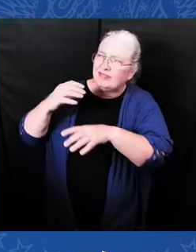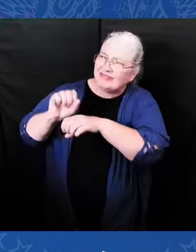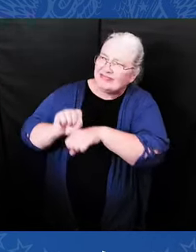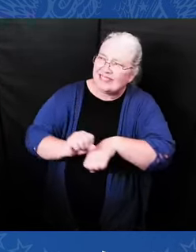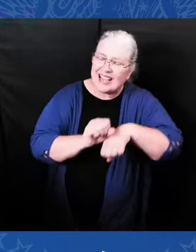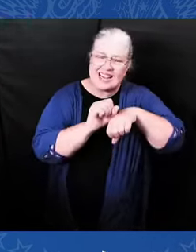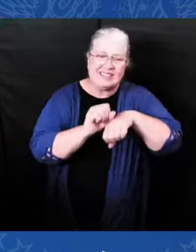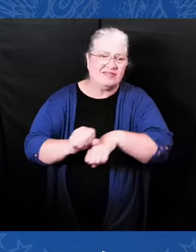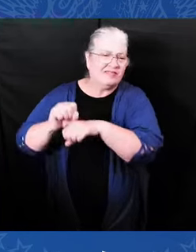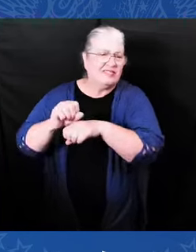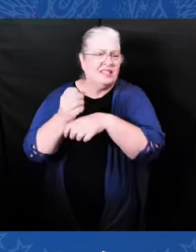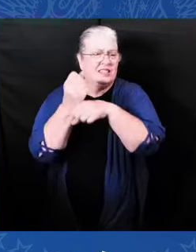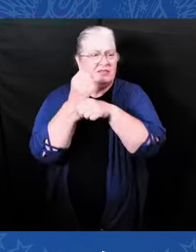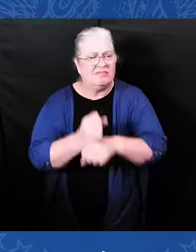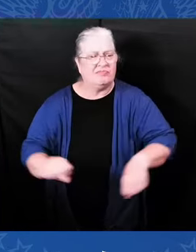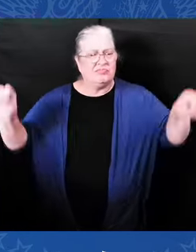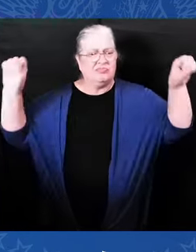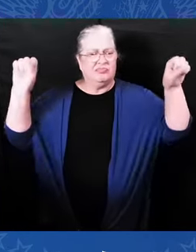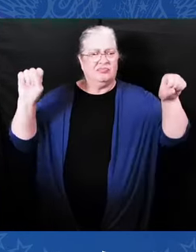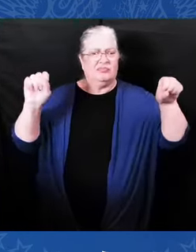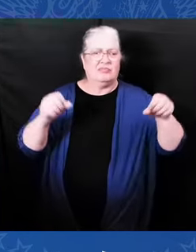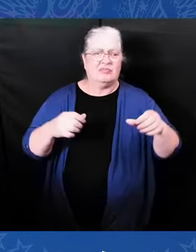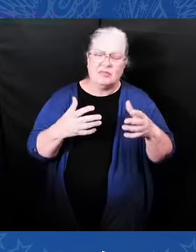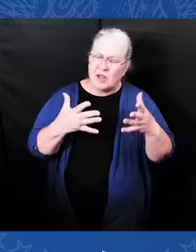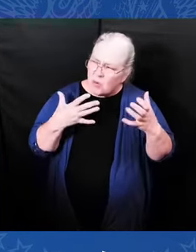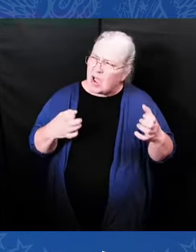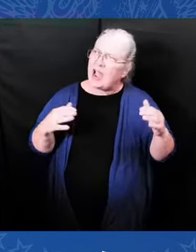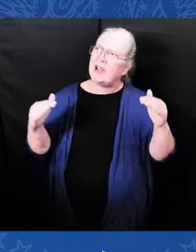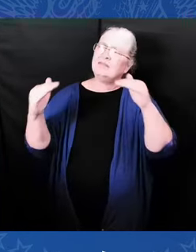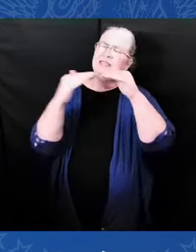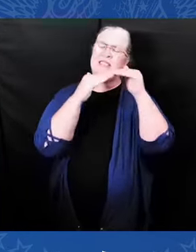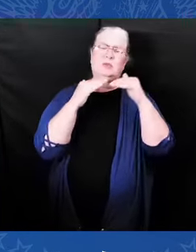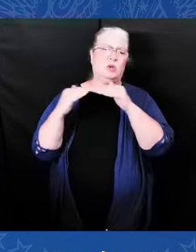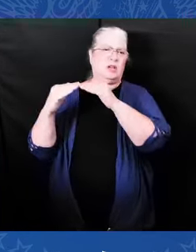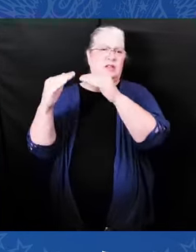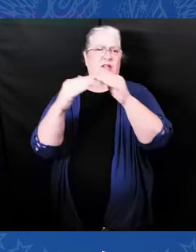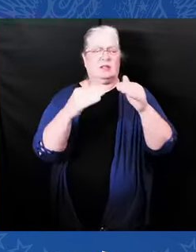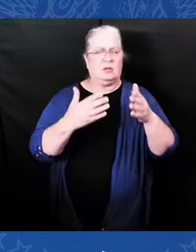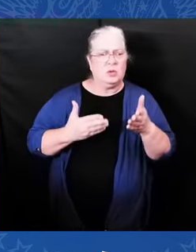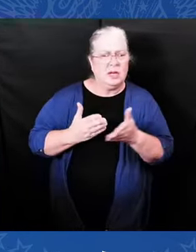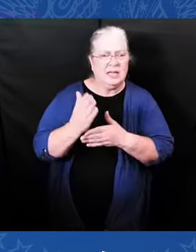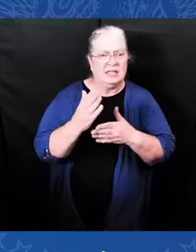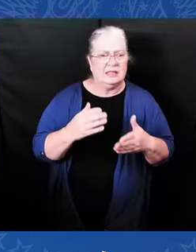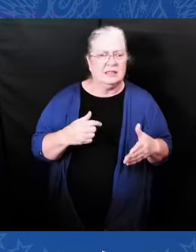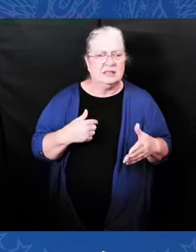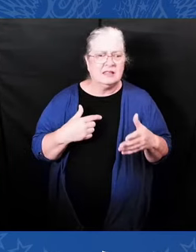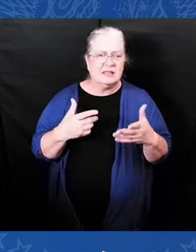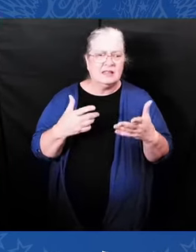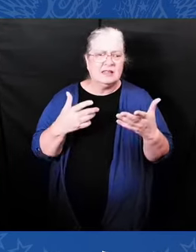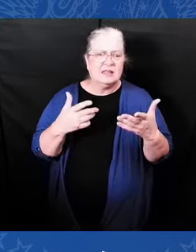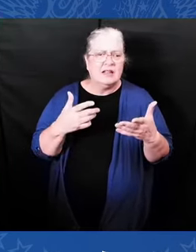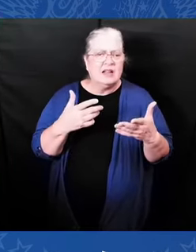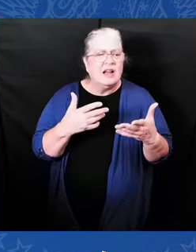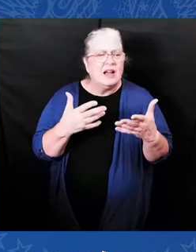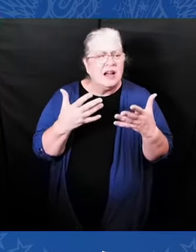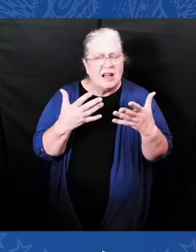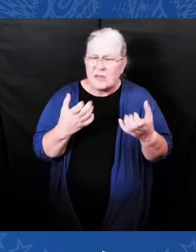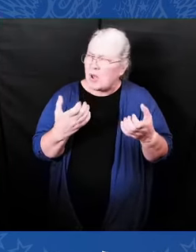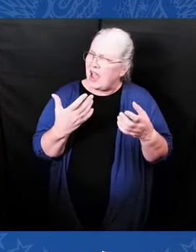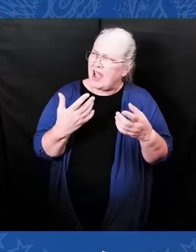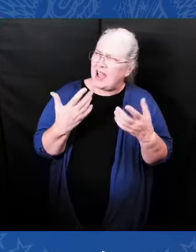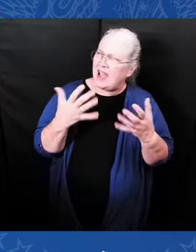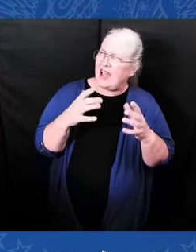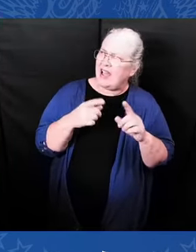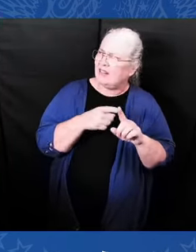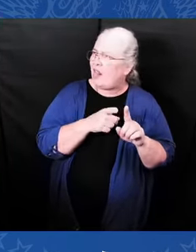We've never lived up to that fully, but we've never walked away from it either. Look, because of members of the CBC, I